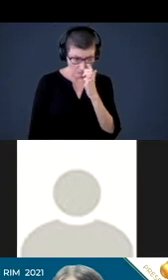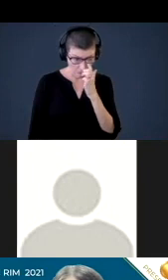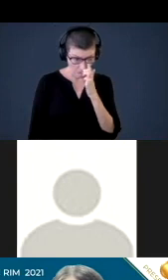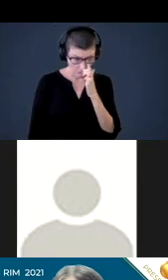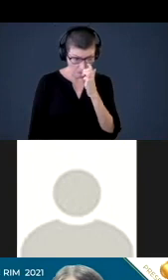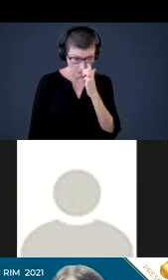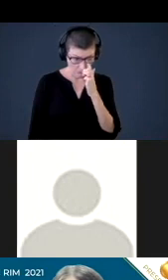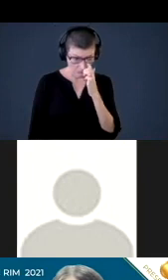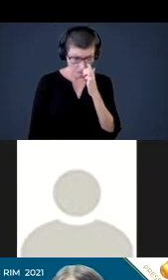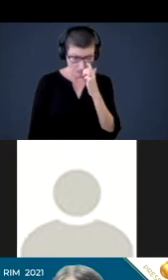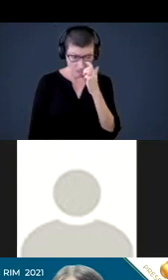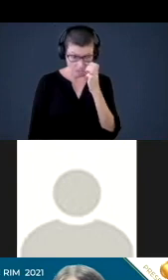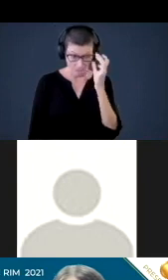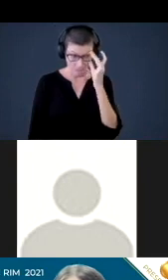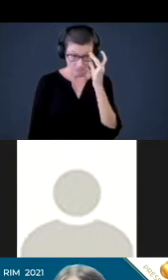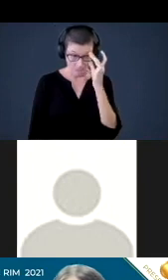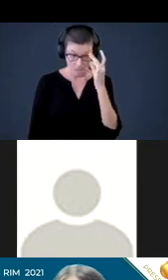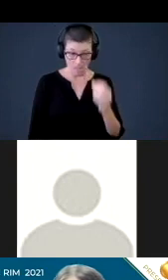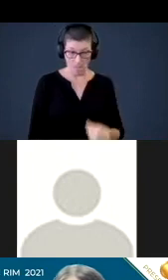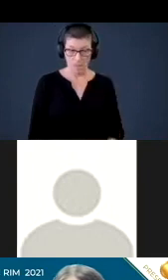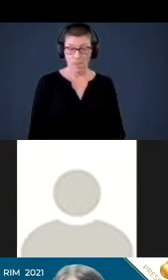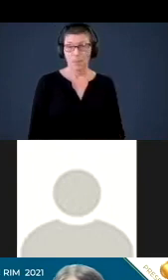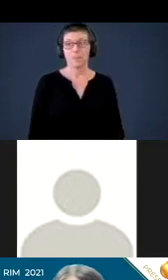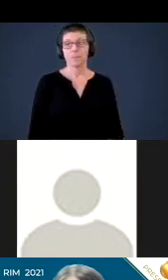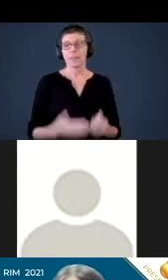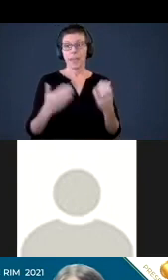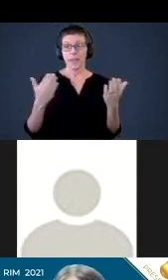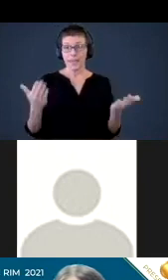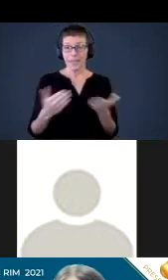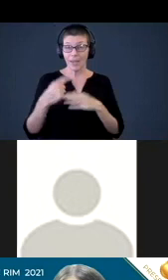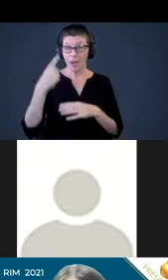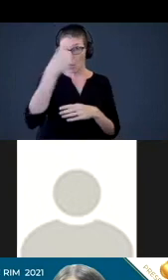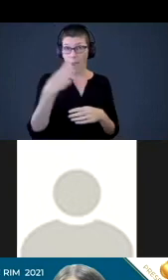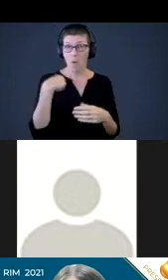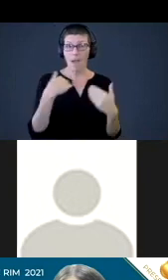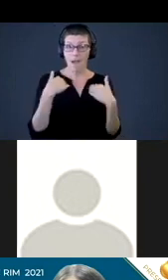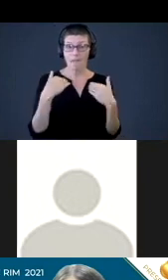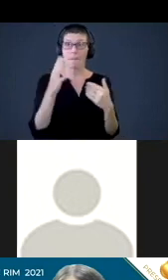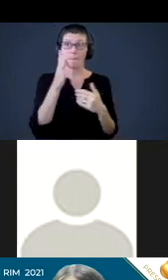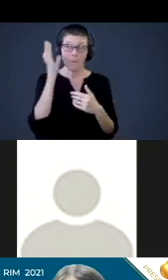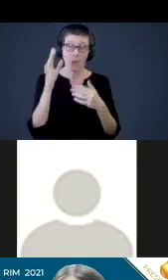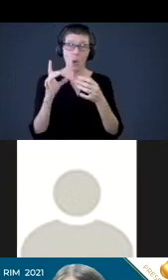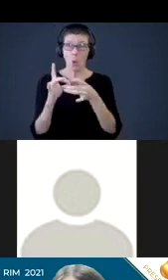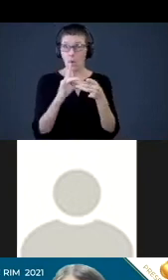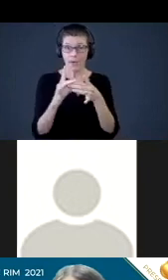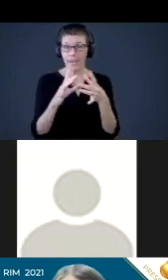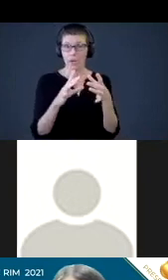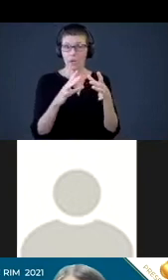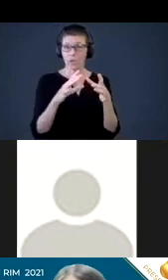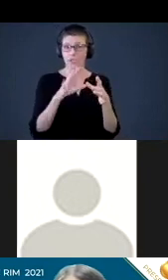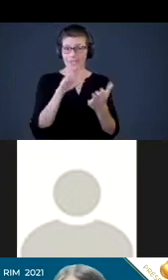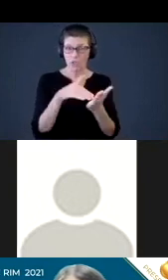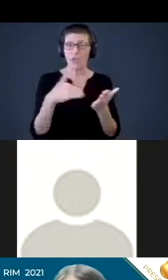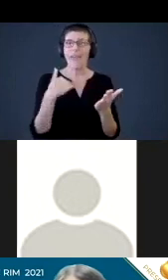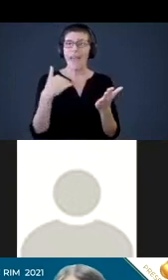Yes, and we also have here in Hawaii, we have the parent coordinator networking centers and that actually has a